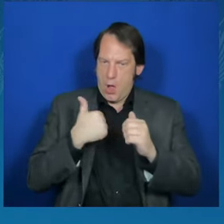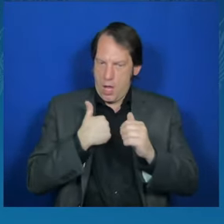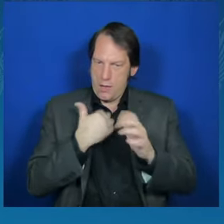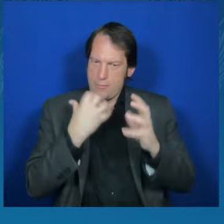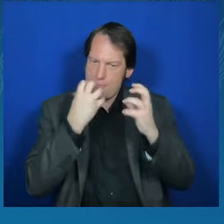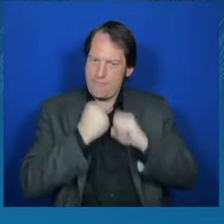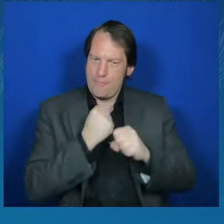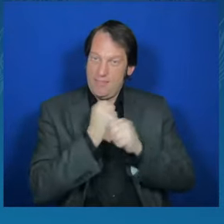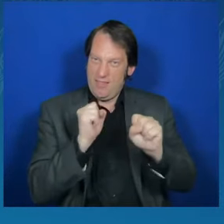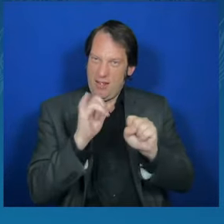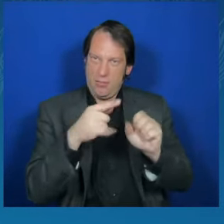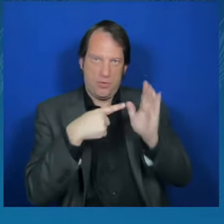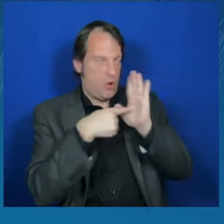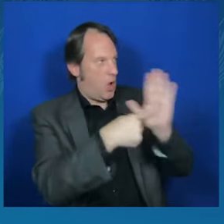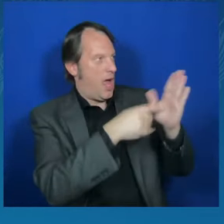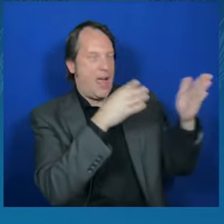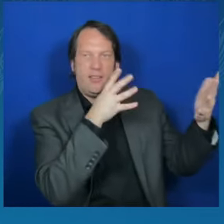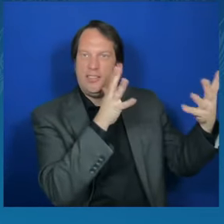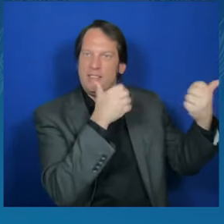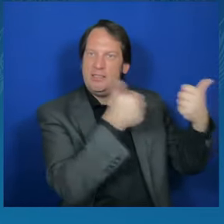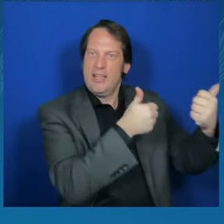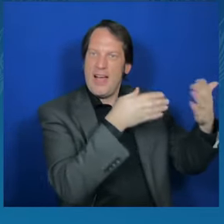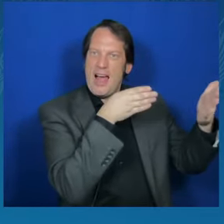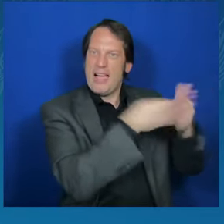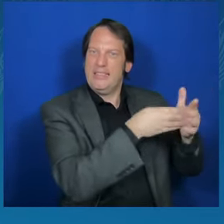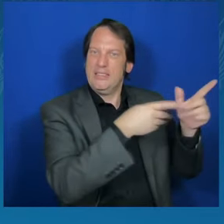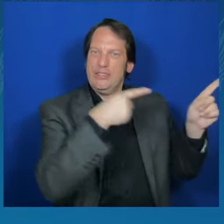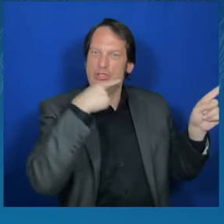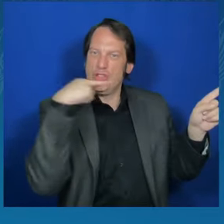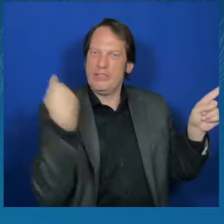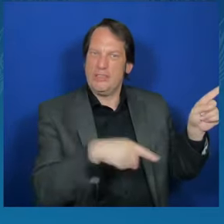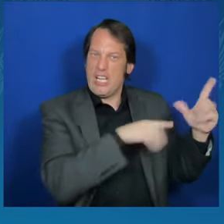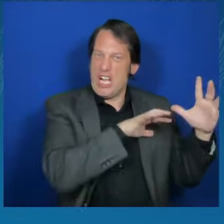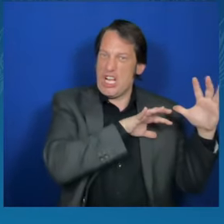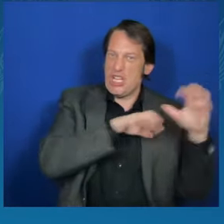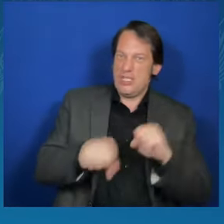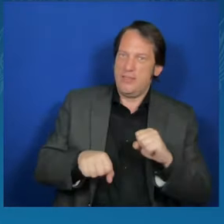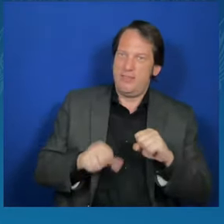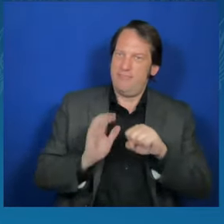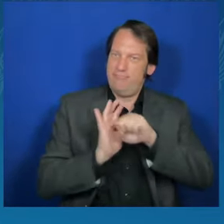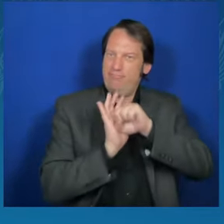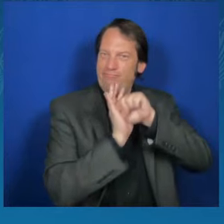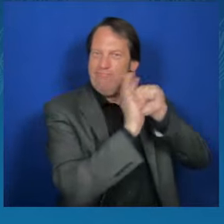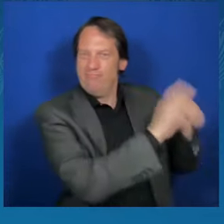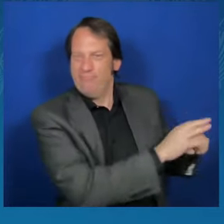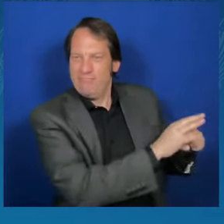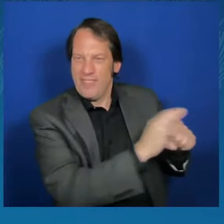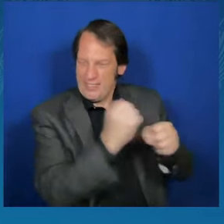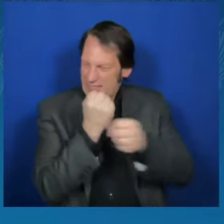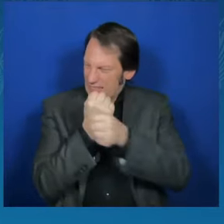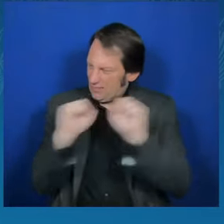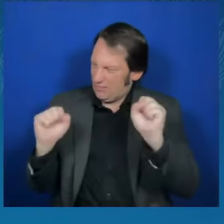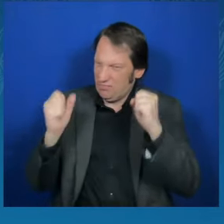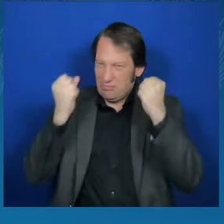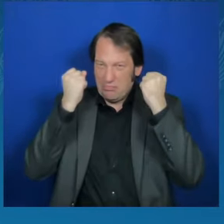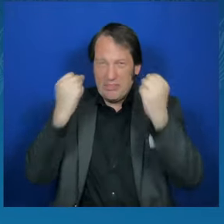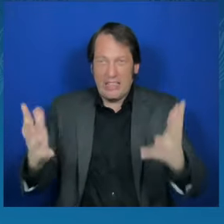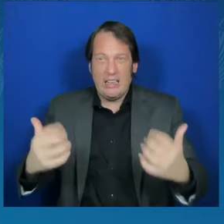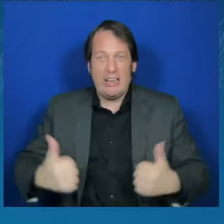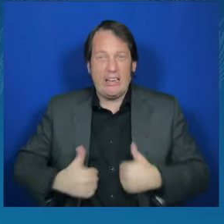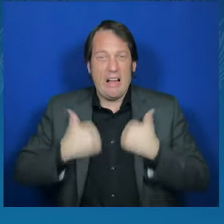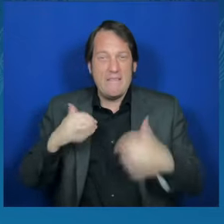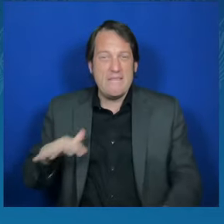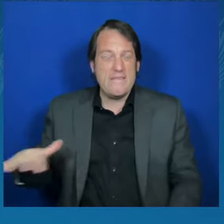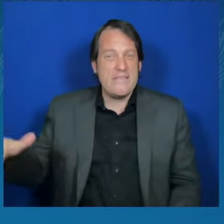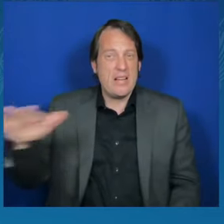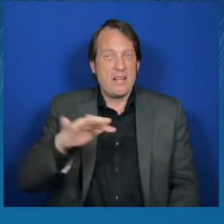thousands of lives, but also allows our cities to function normally and therefore our economy. One of Ukrainian goals this